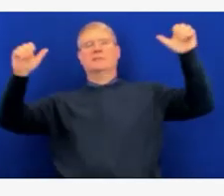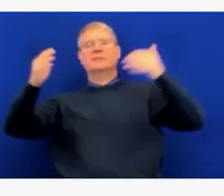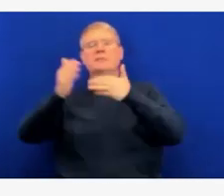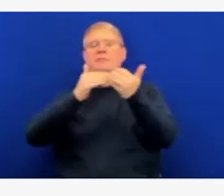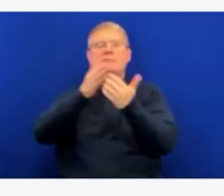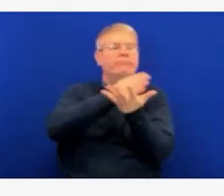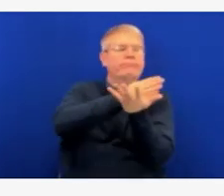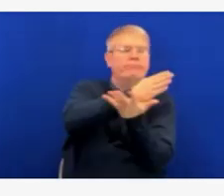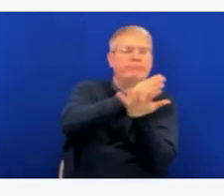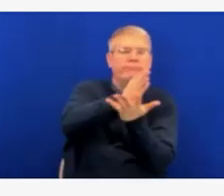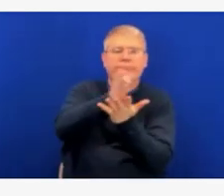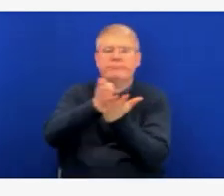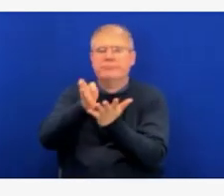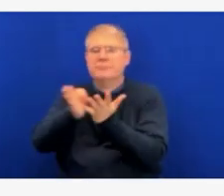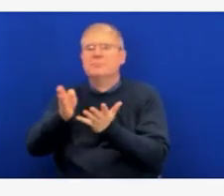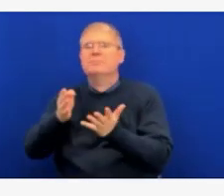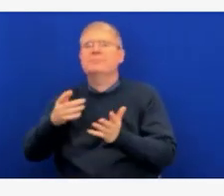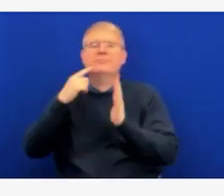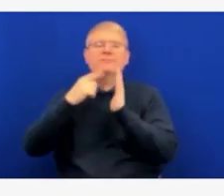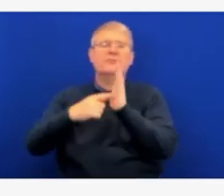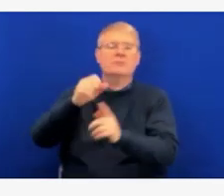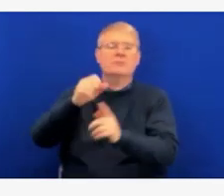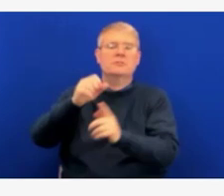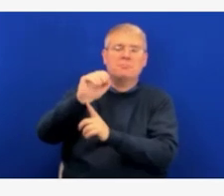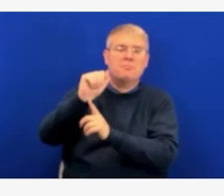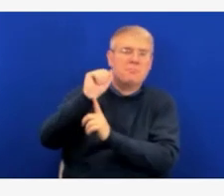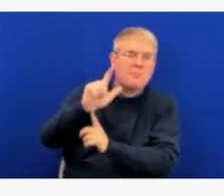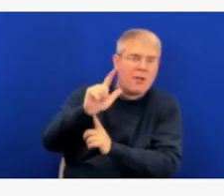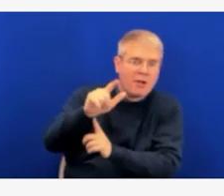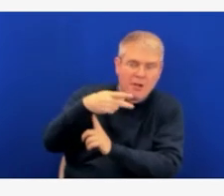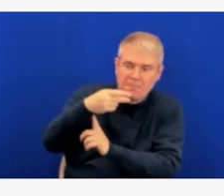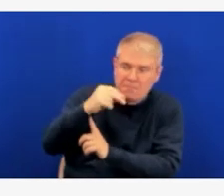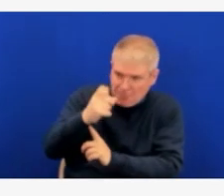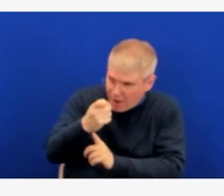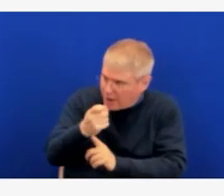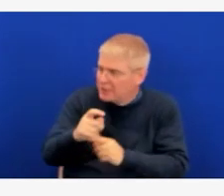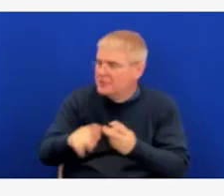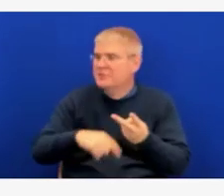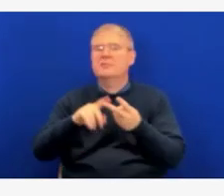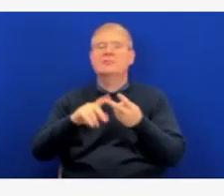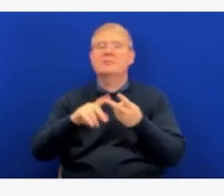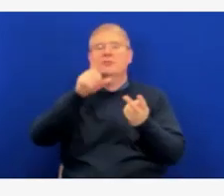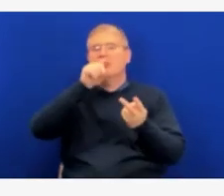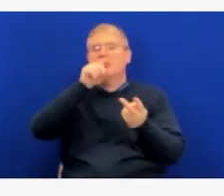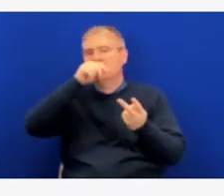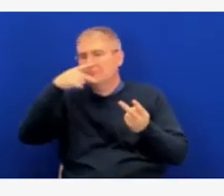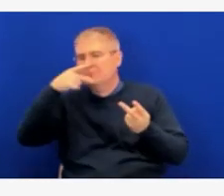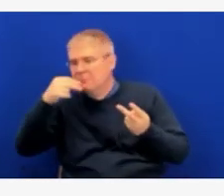if we can depend a little bit on history and how vaccine science works, that's a reassuring thing.